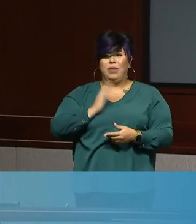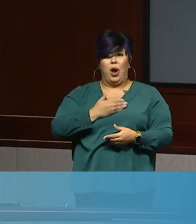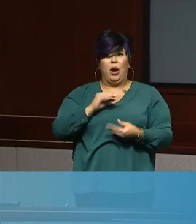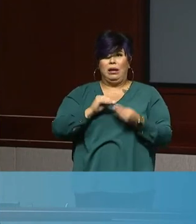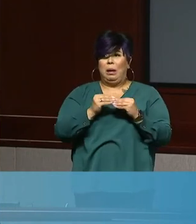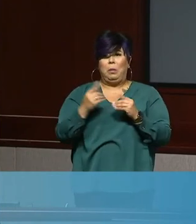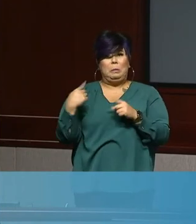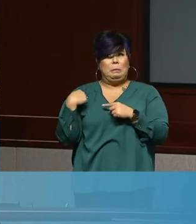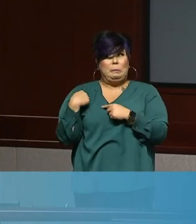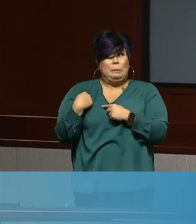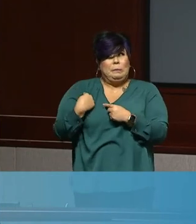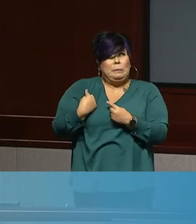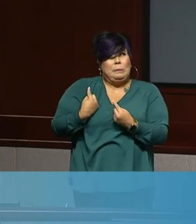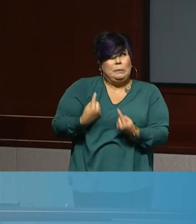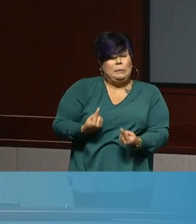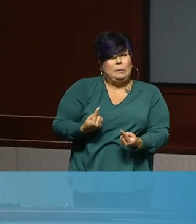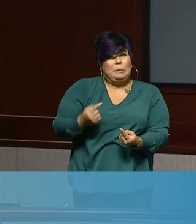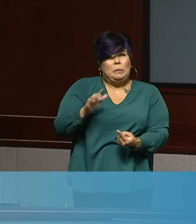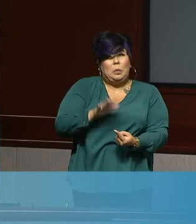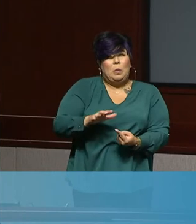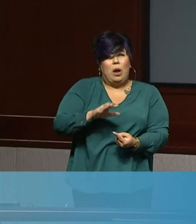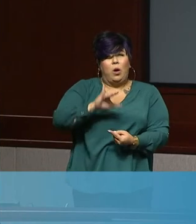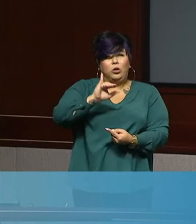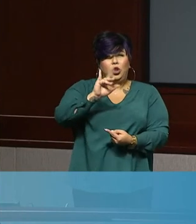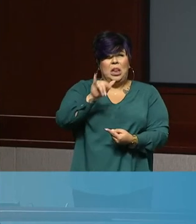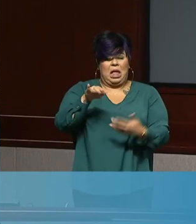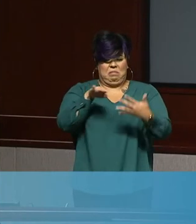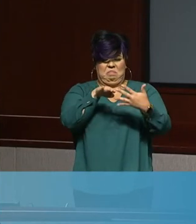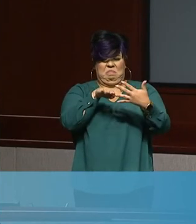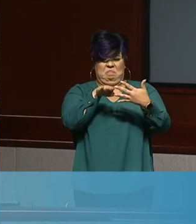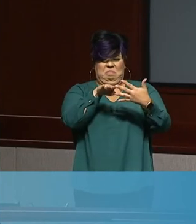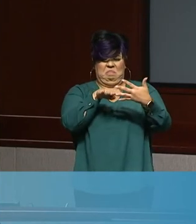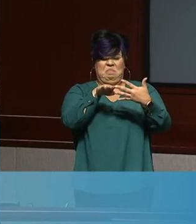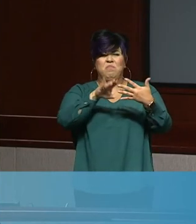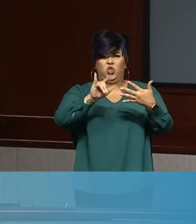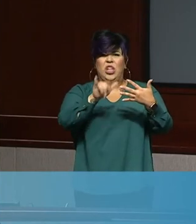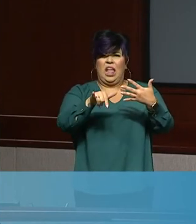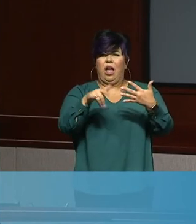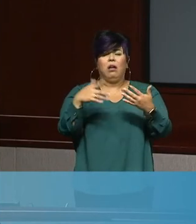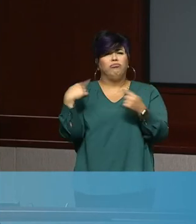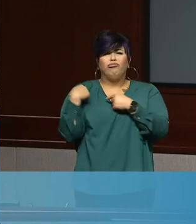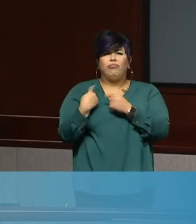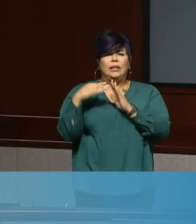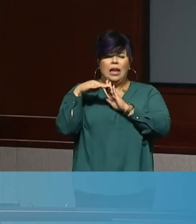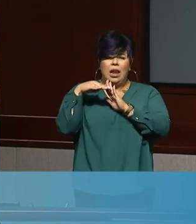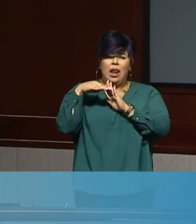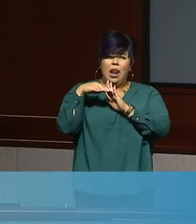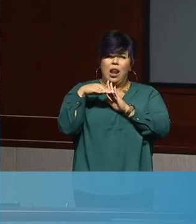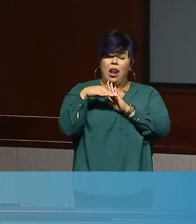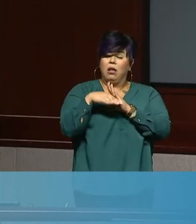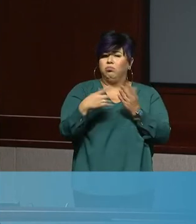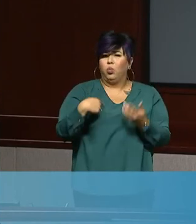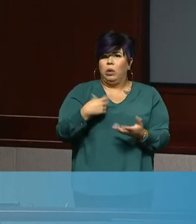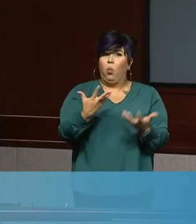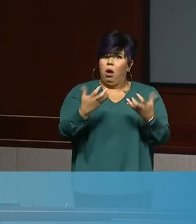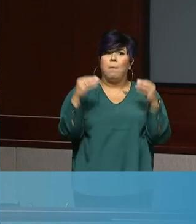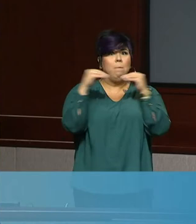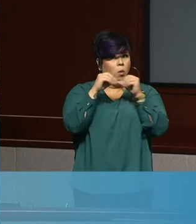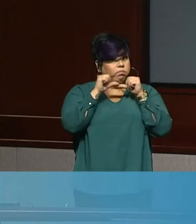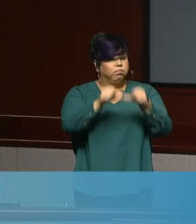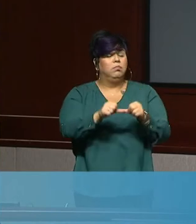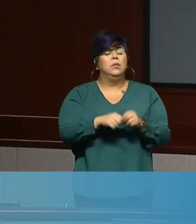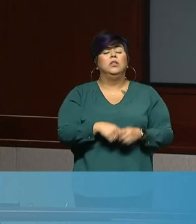decline since about, um, mid July, late July, and we continue to want to push that number down. Um, when people talk about